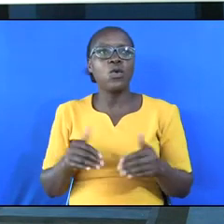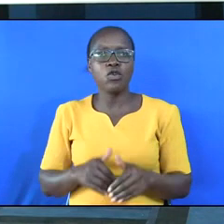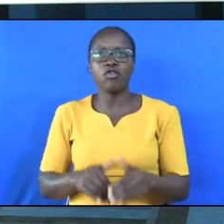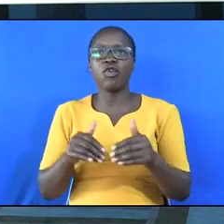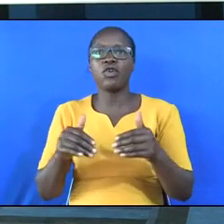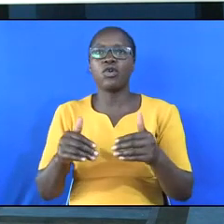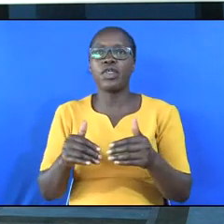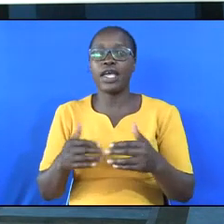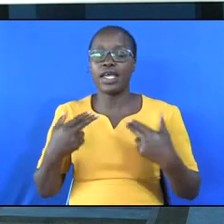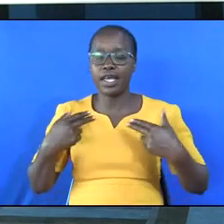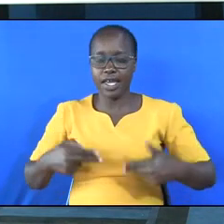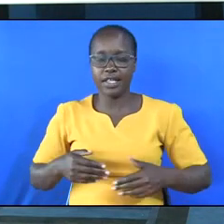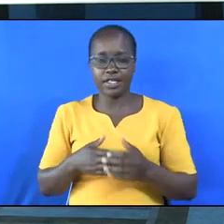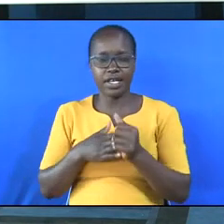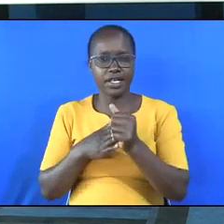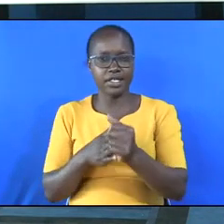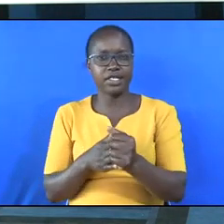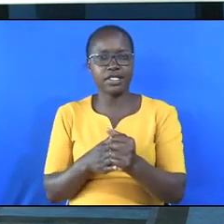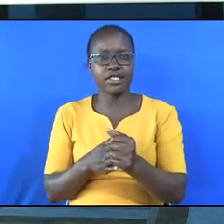of health.